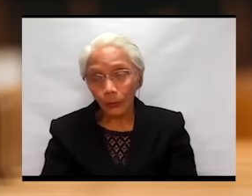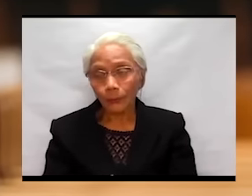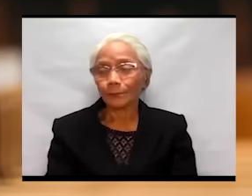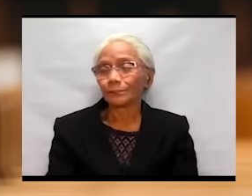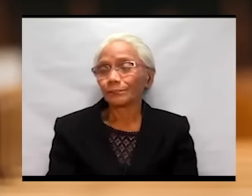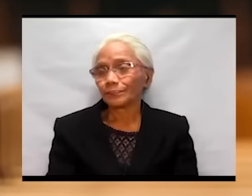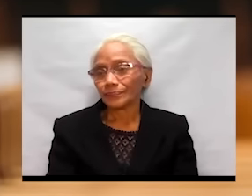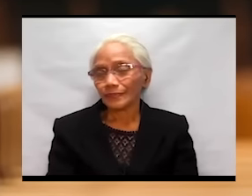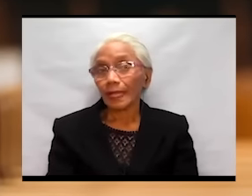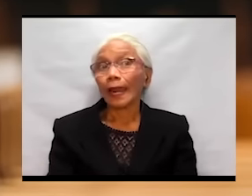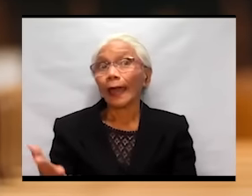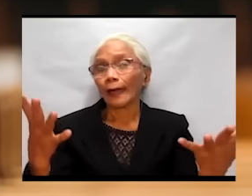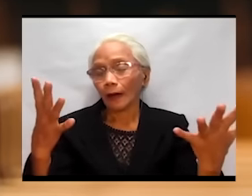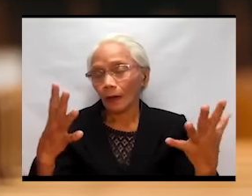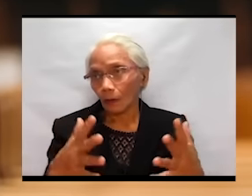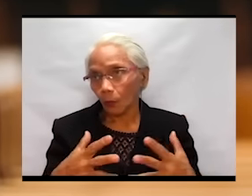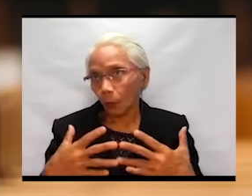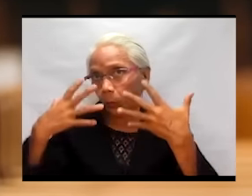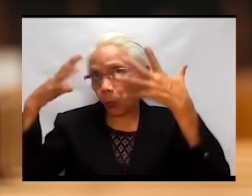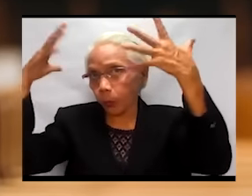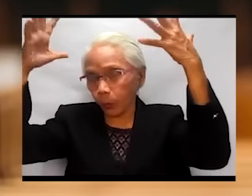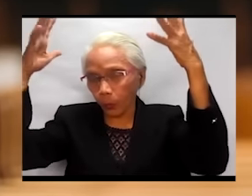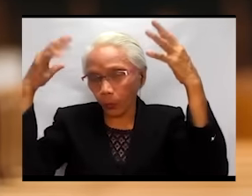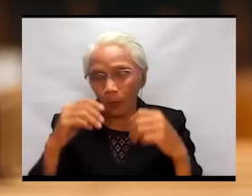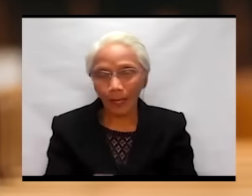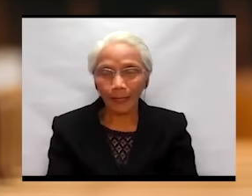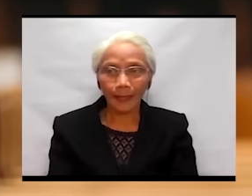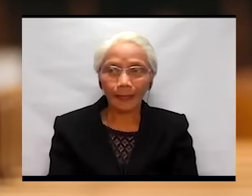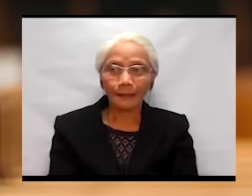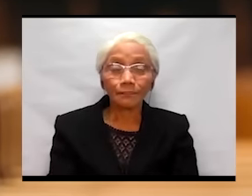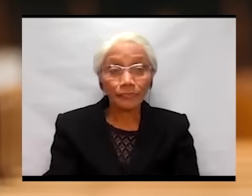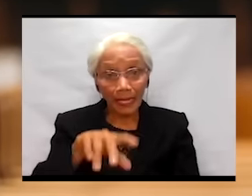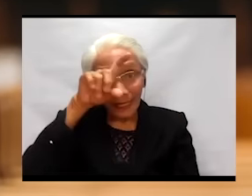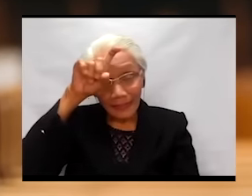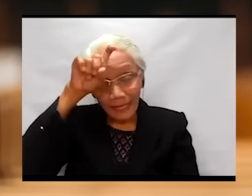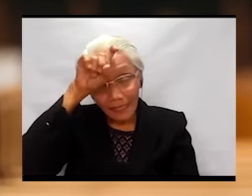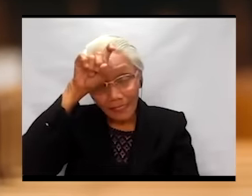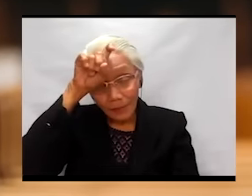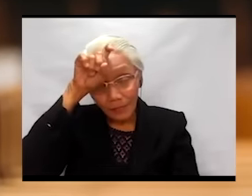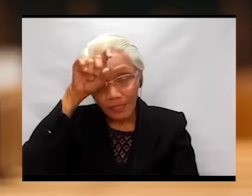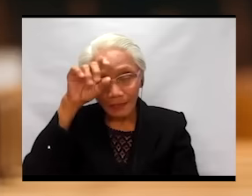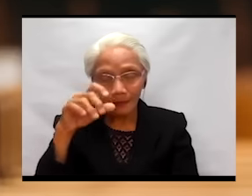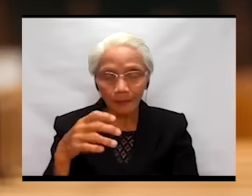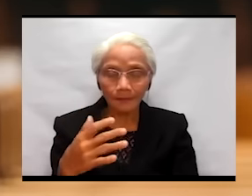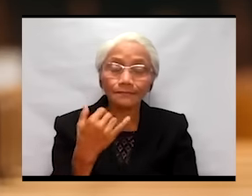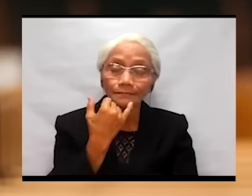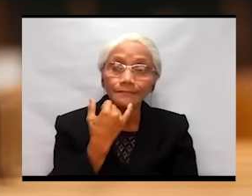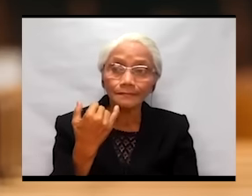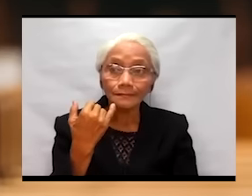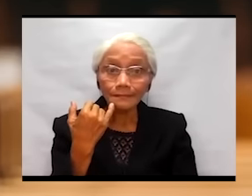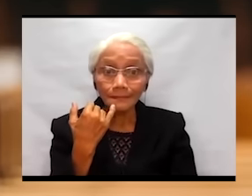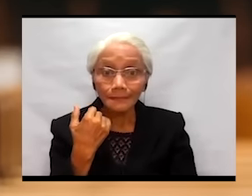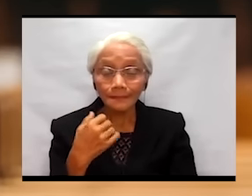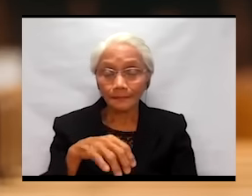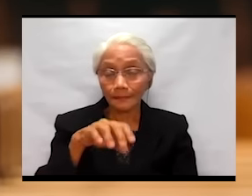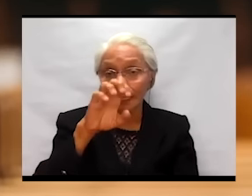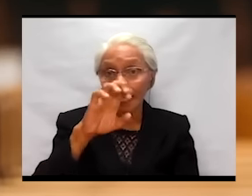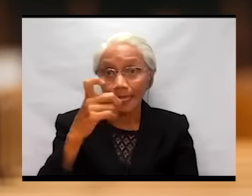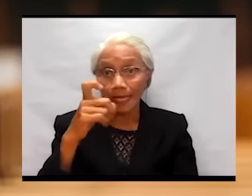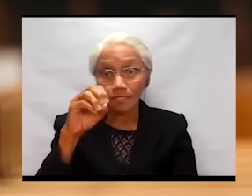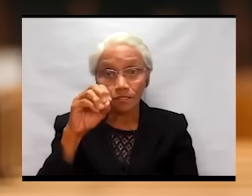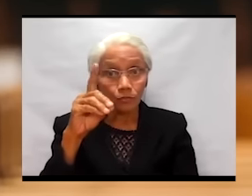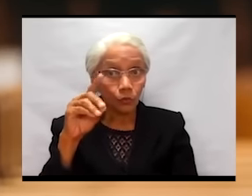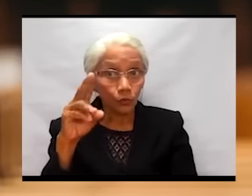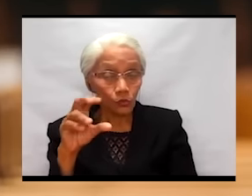And the Egyptians, the Israelites, in Exodus 16, verses 1 to